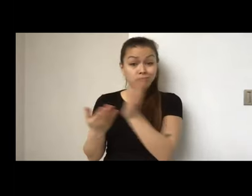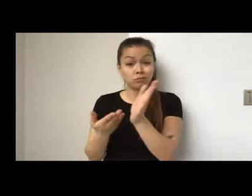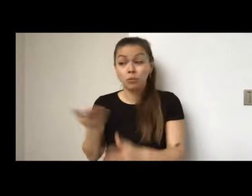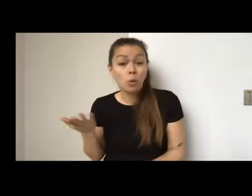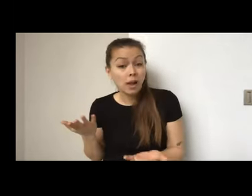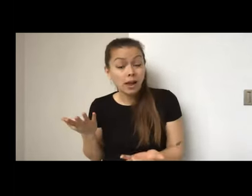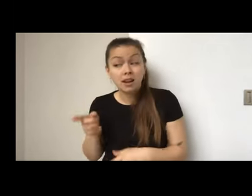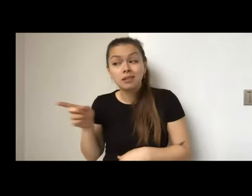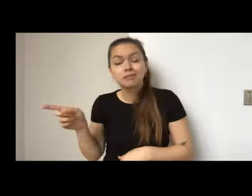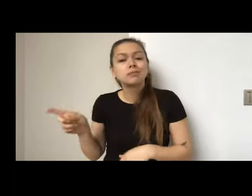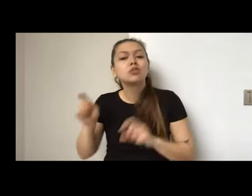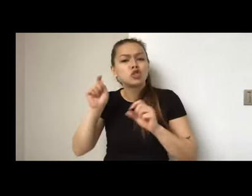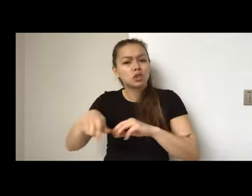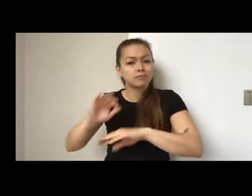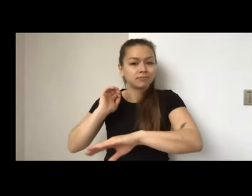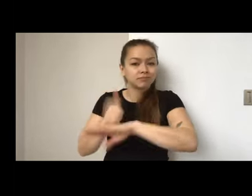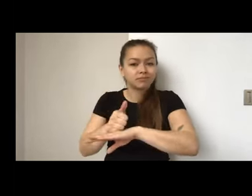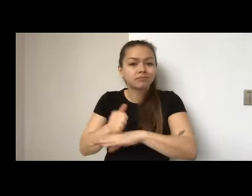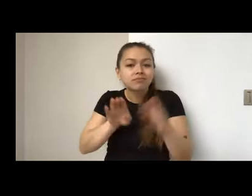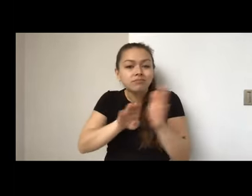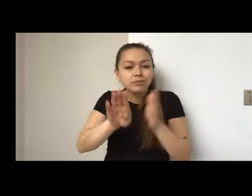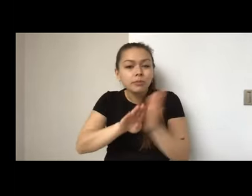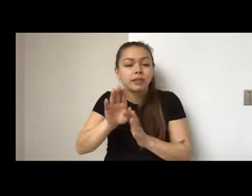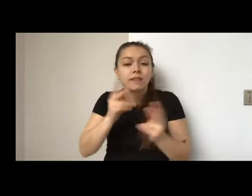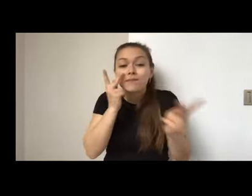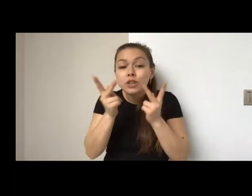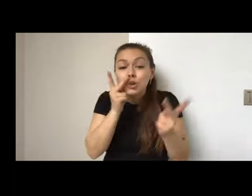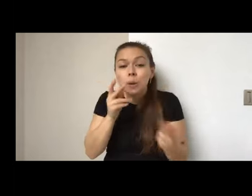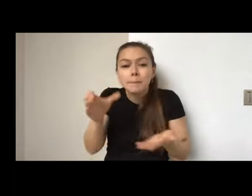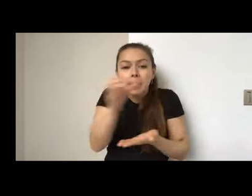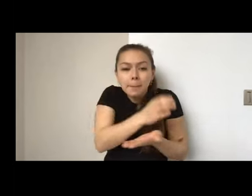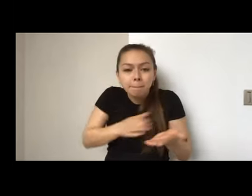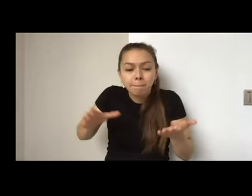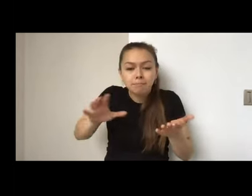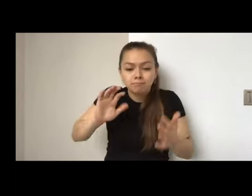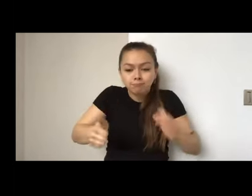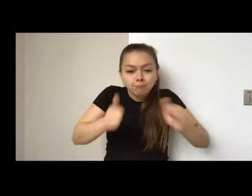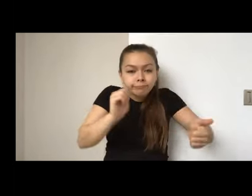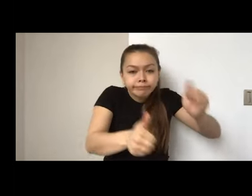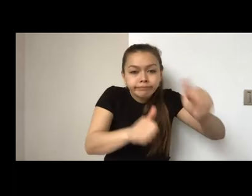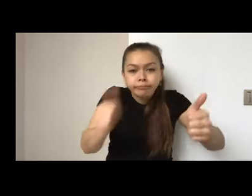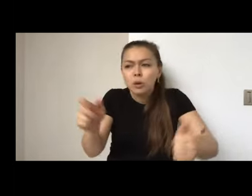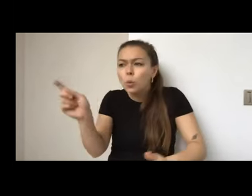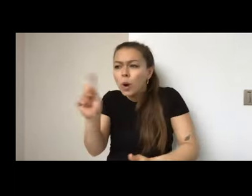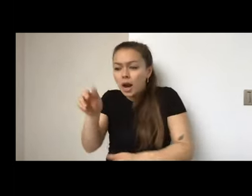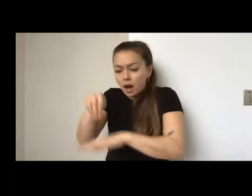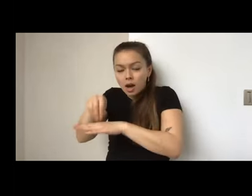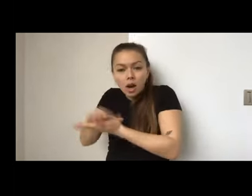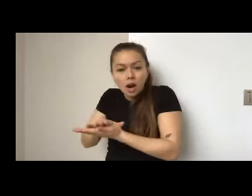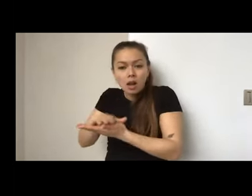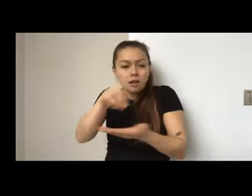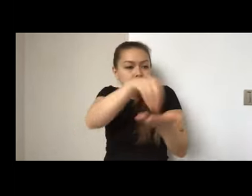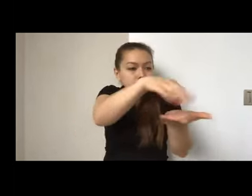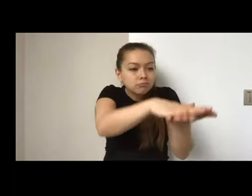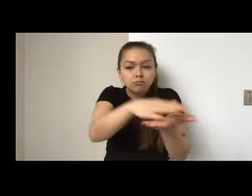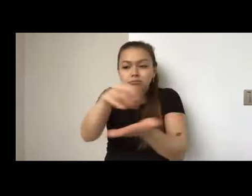able to build a visual map where we've documented stories in Scarborough, uh, that we're actually implementing right now. Um, so, you we're building this map on